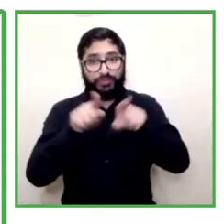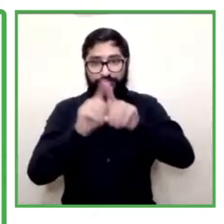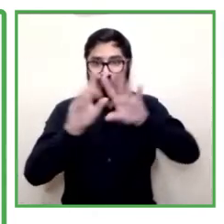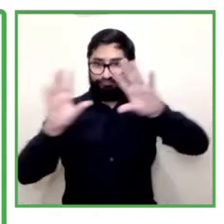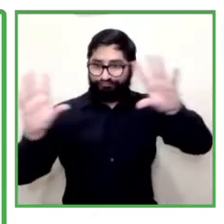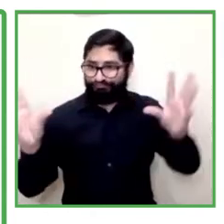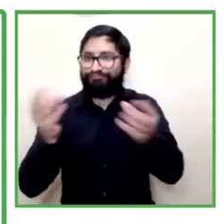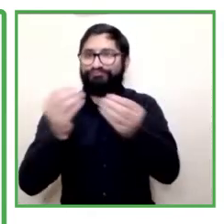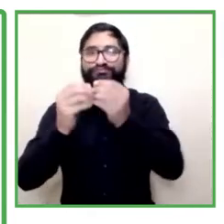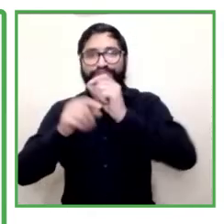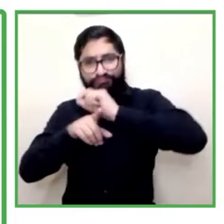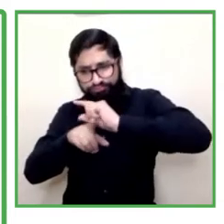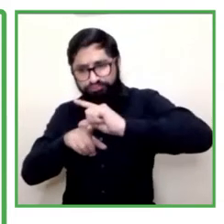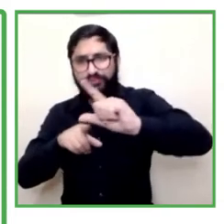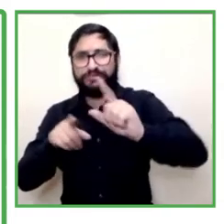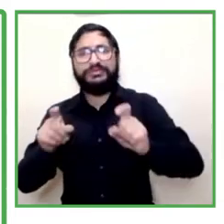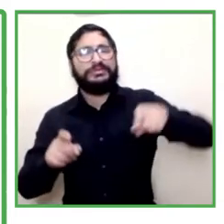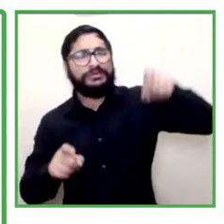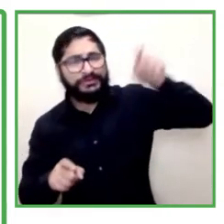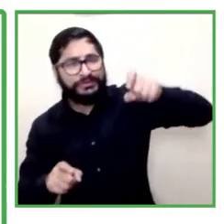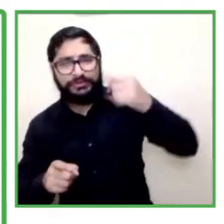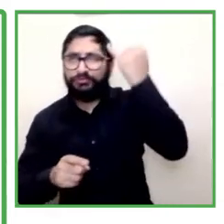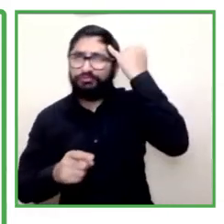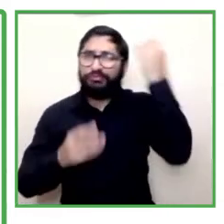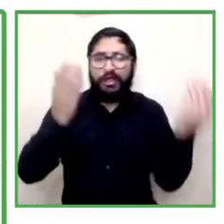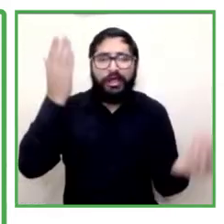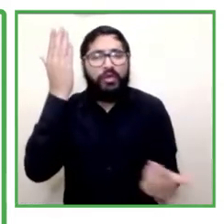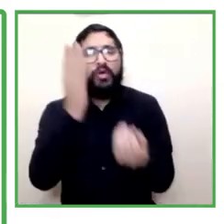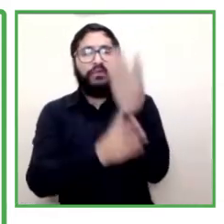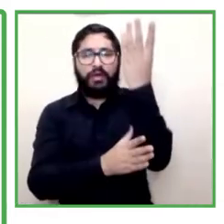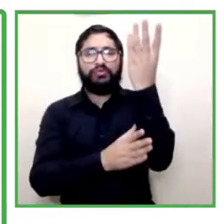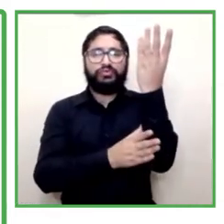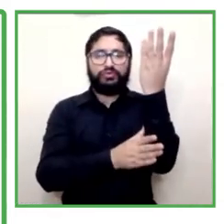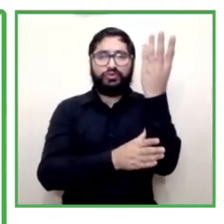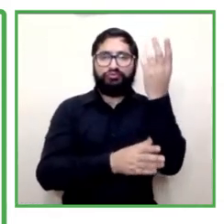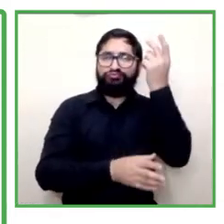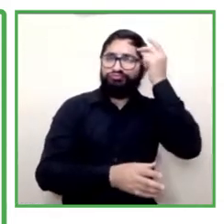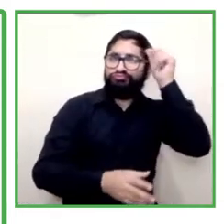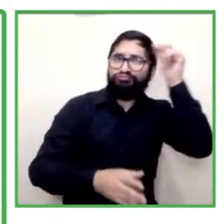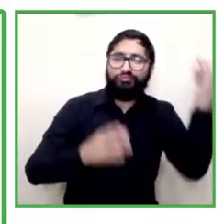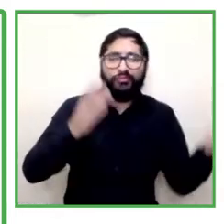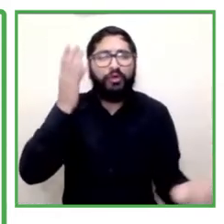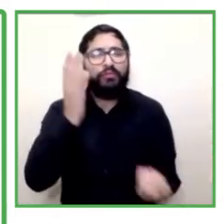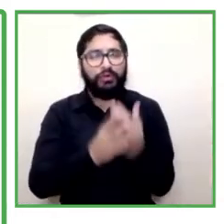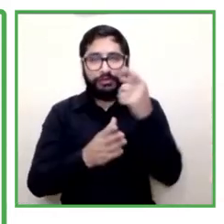and they want through this initiative